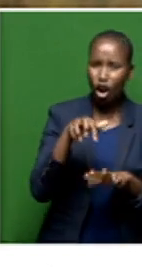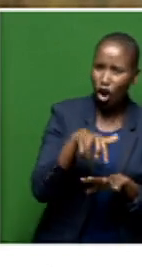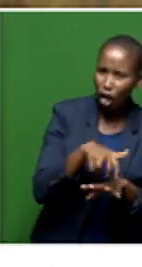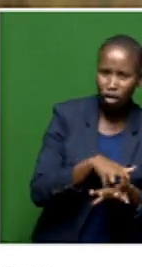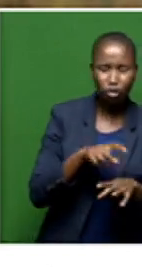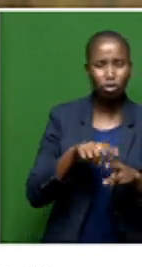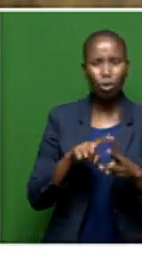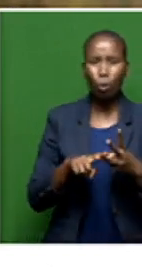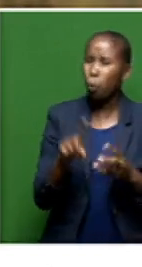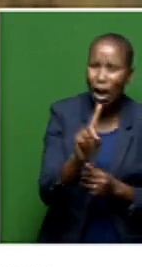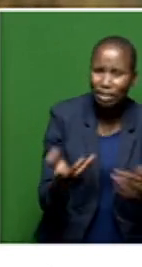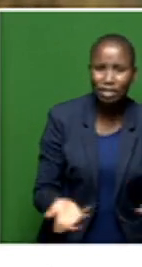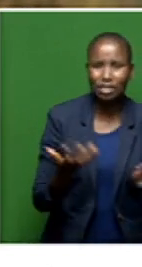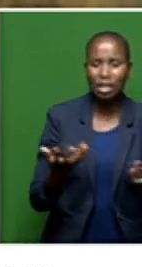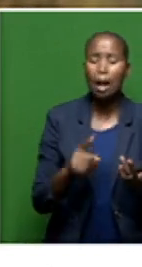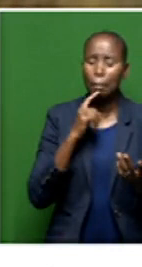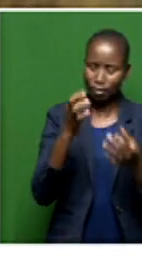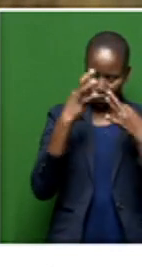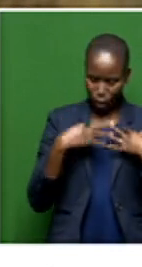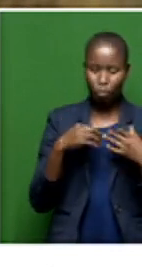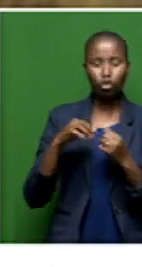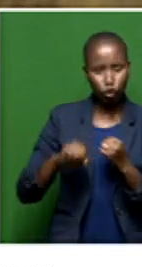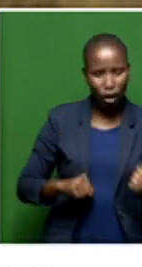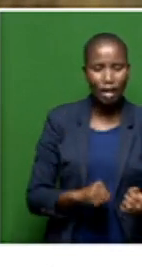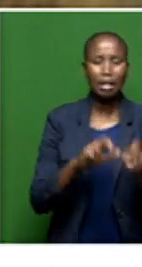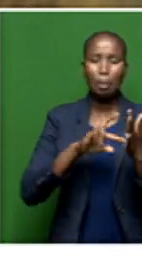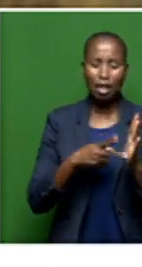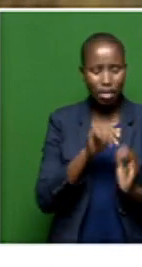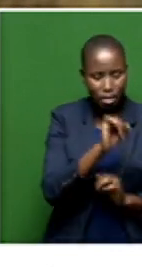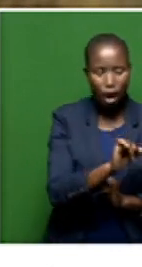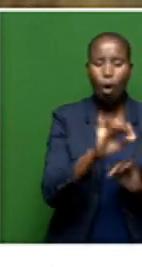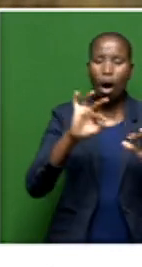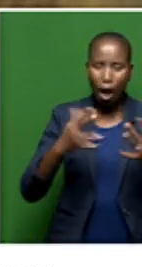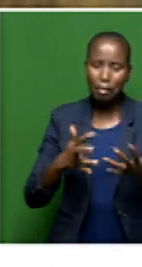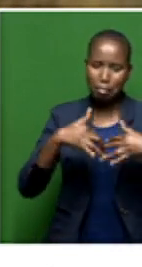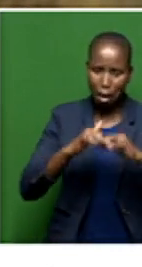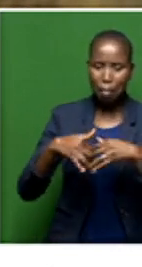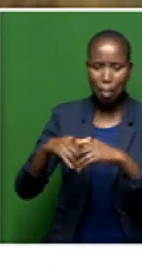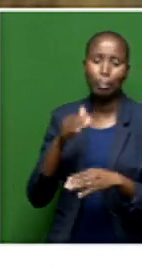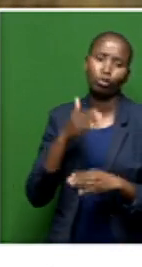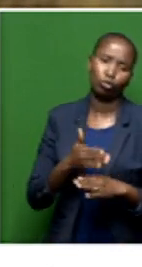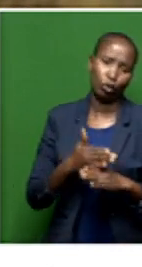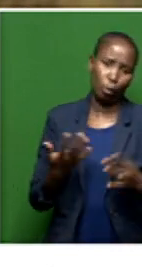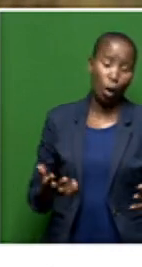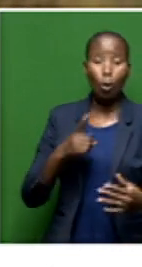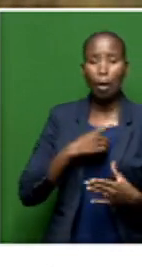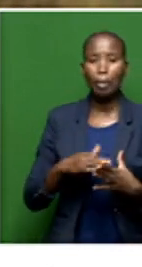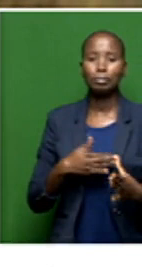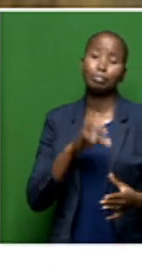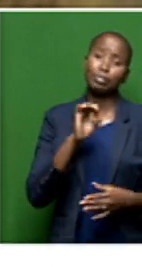he has got to come and talk about strategies and plans to ensure that, you know, sustainable jobs are created. Because, I mean, if you are going to give